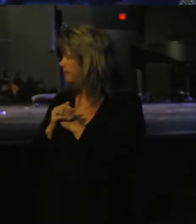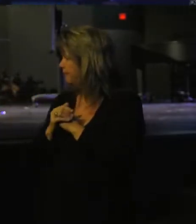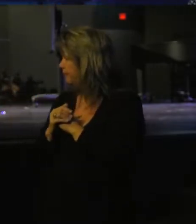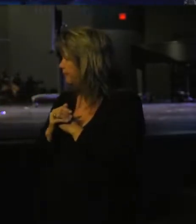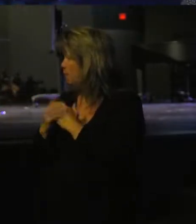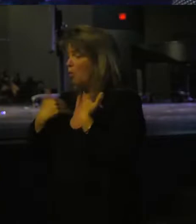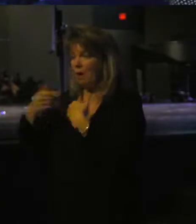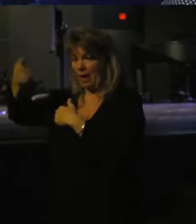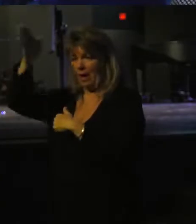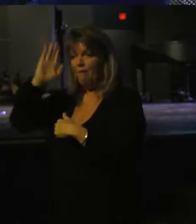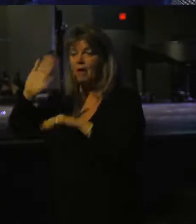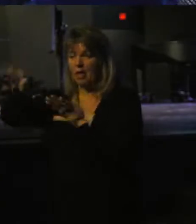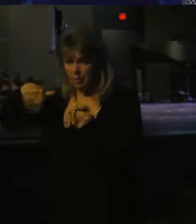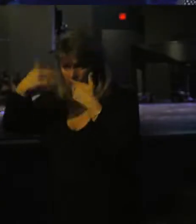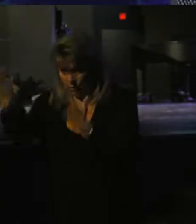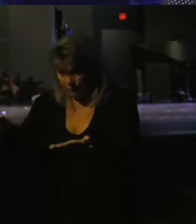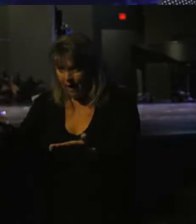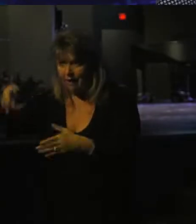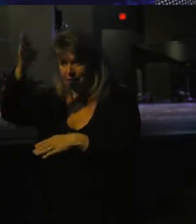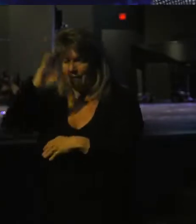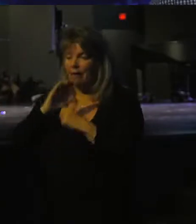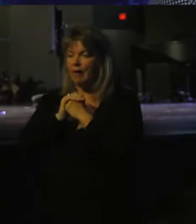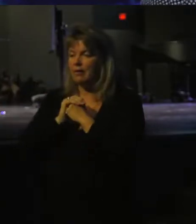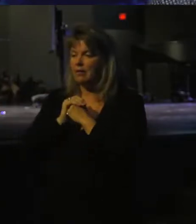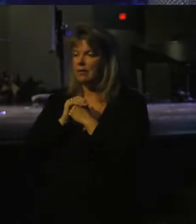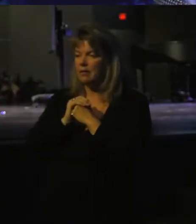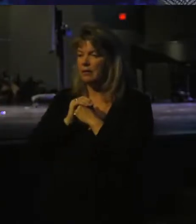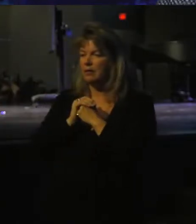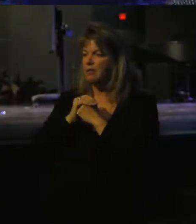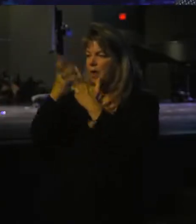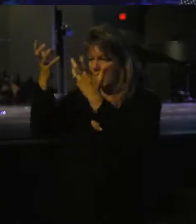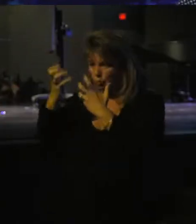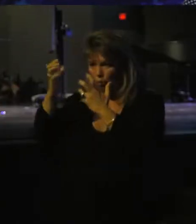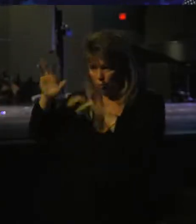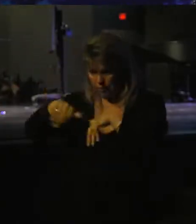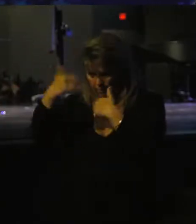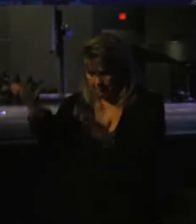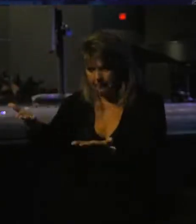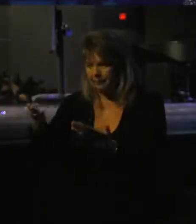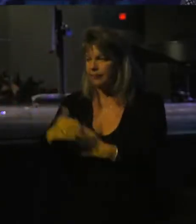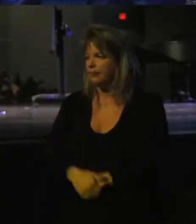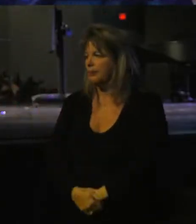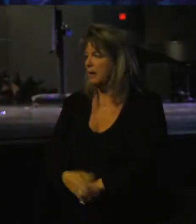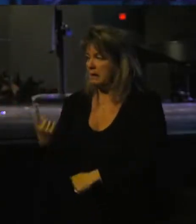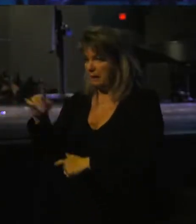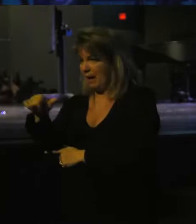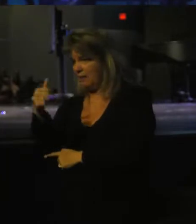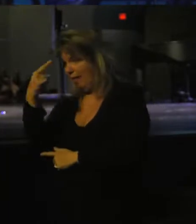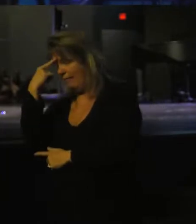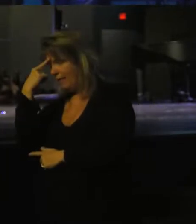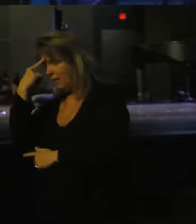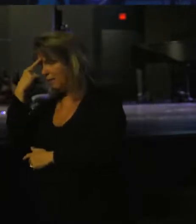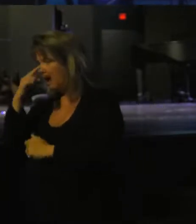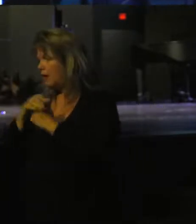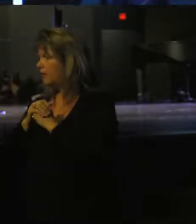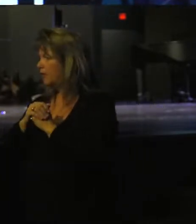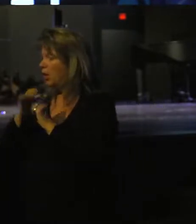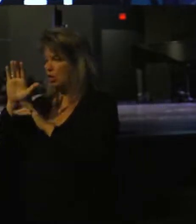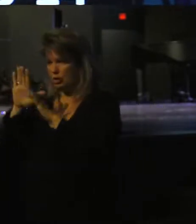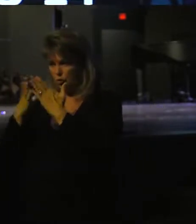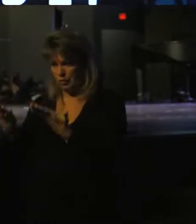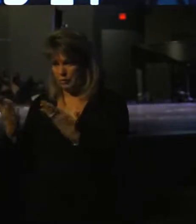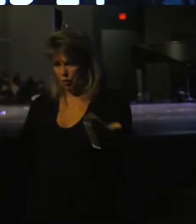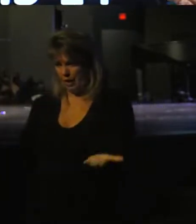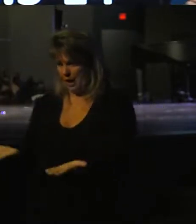We have a God that's a providing God that wants to give you provision. Something else I think about this scripture here.